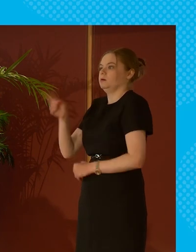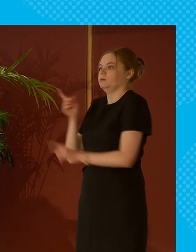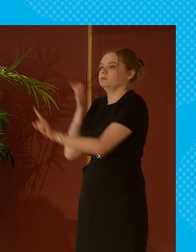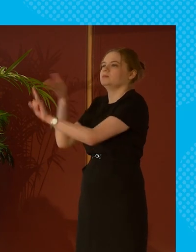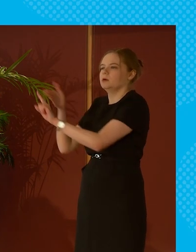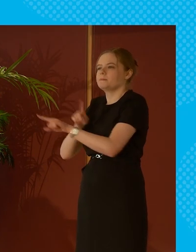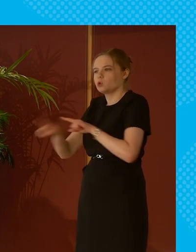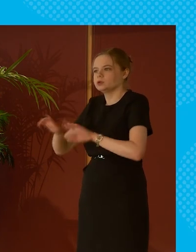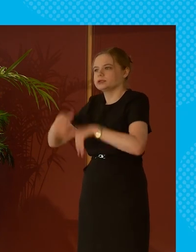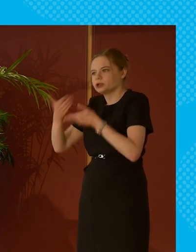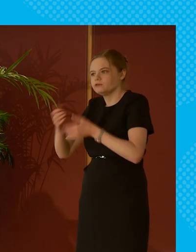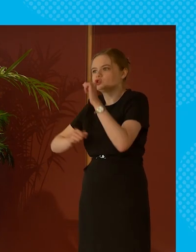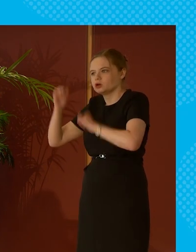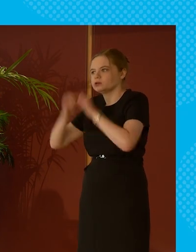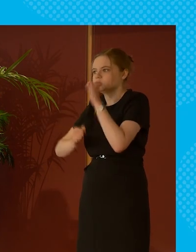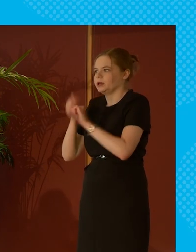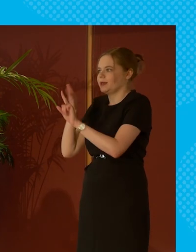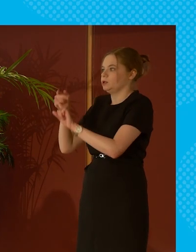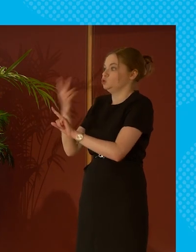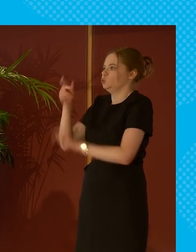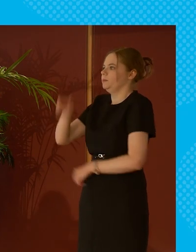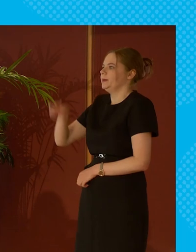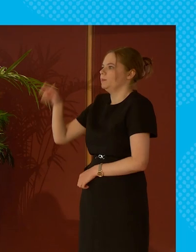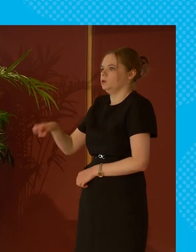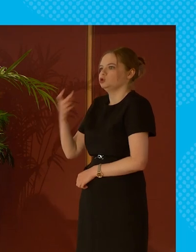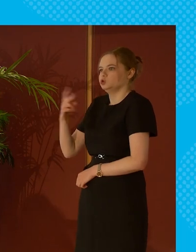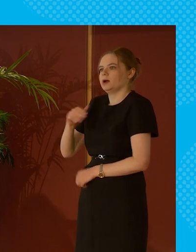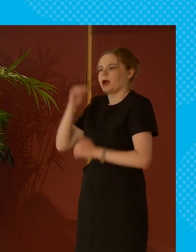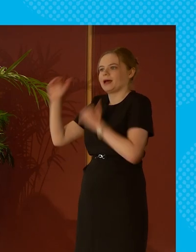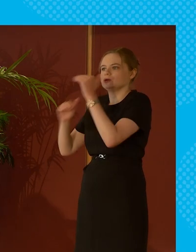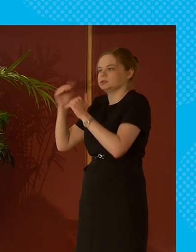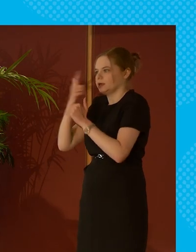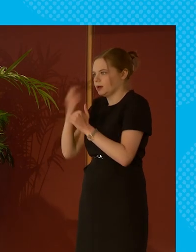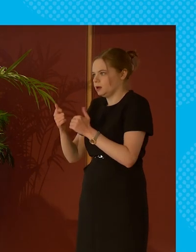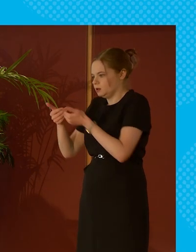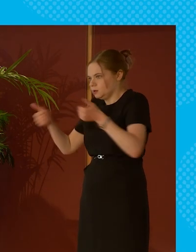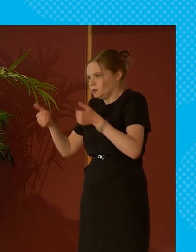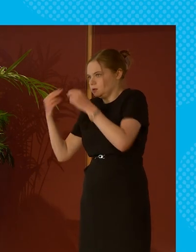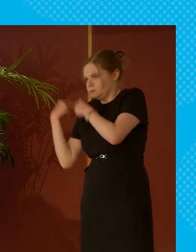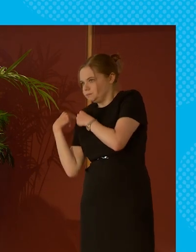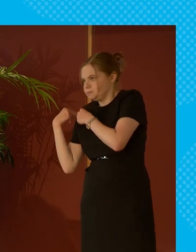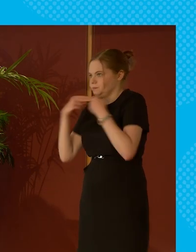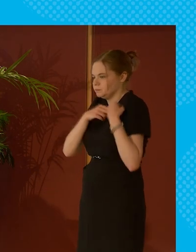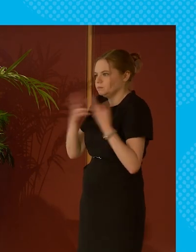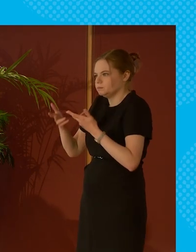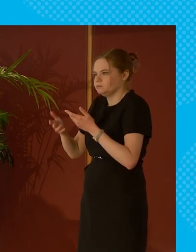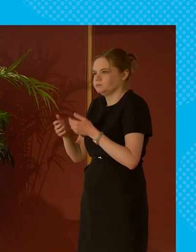of our services and structures are based around that model of having two people in a household who can share responsibilities